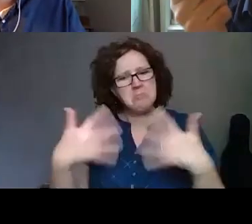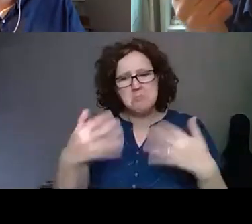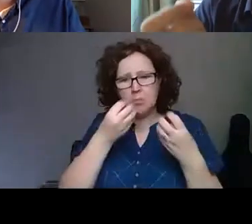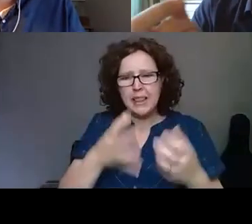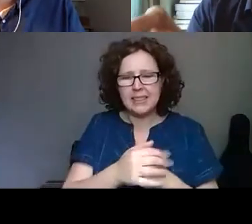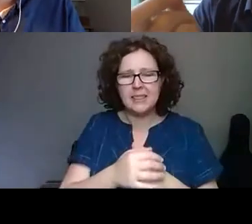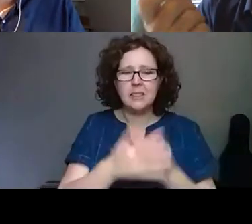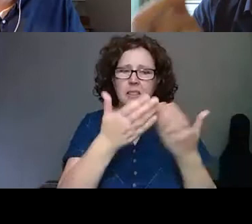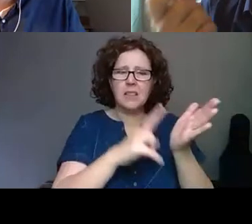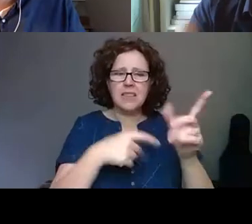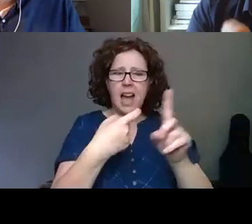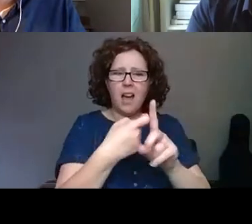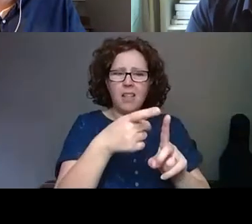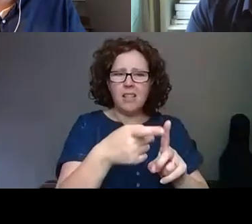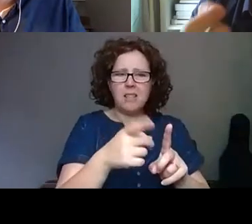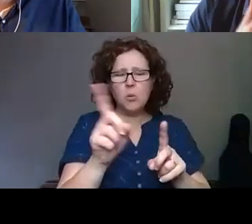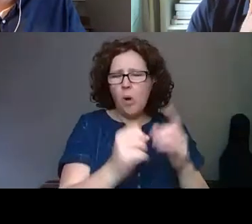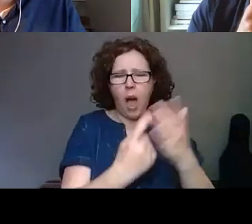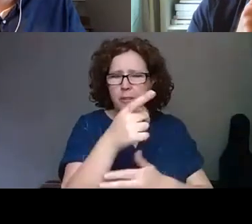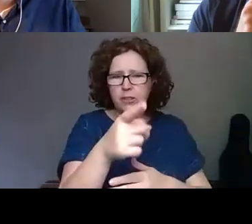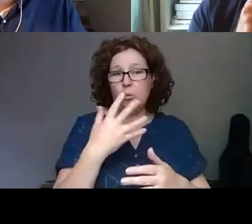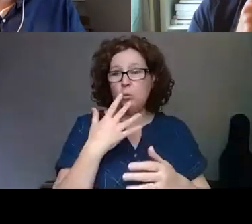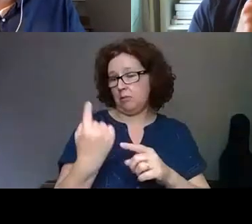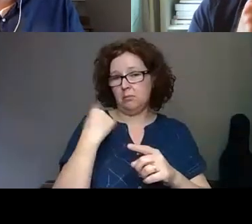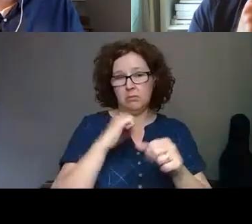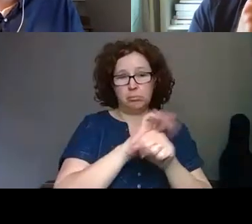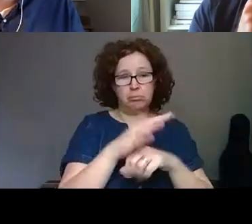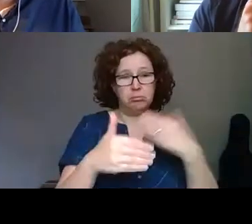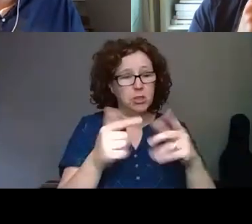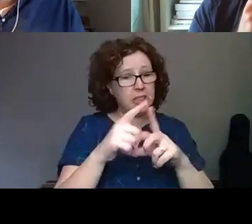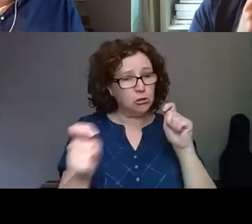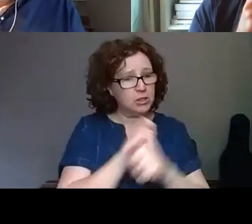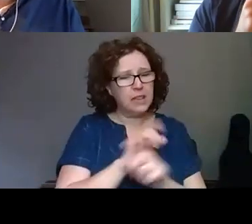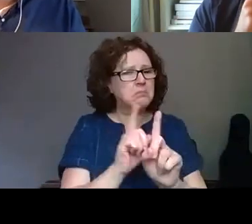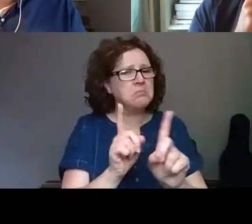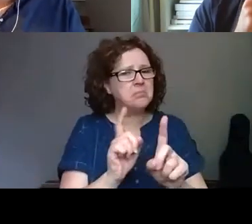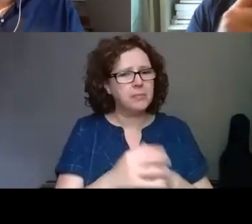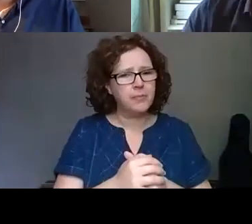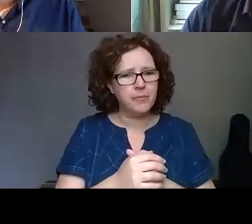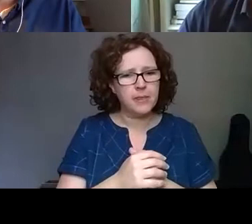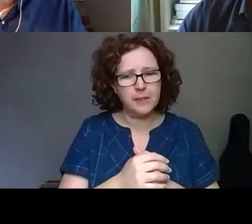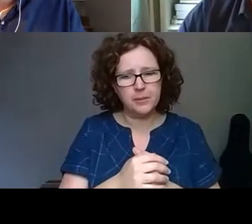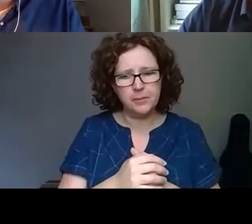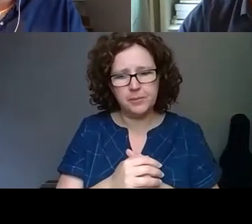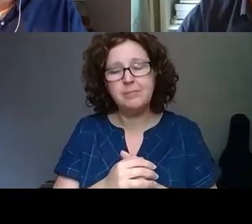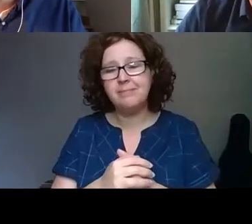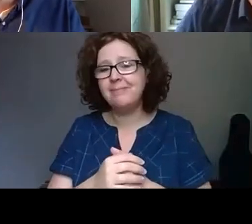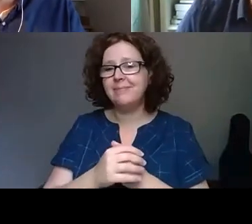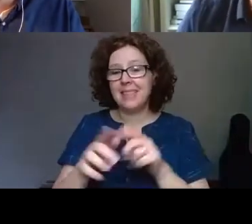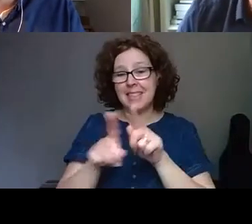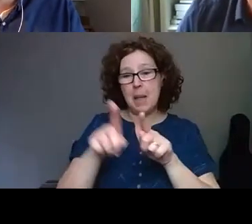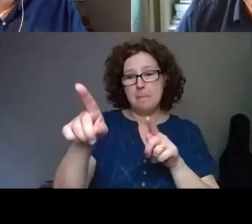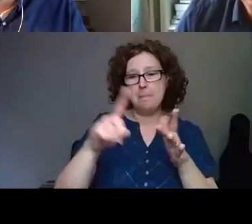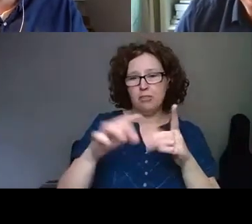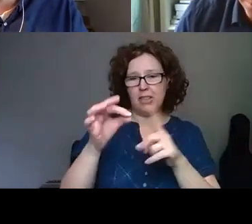what was that, that key moment for you? How did digital change for, for your organization? Yeah, like Irene, a